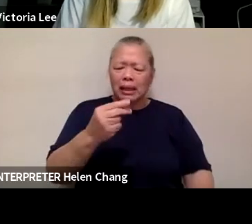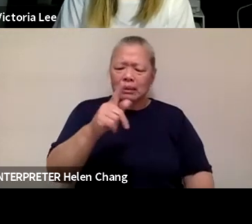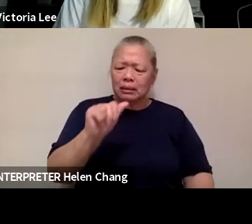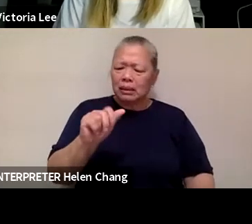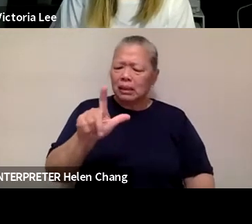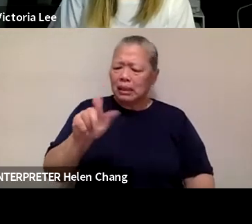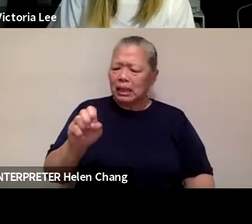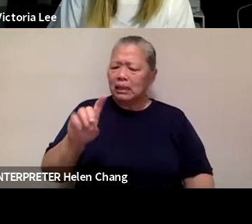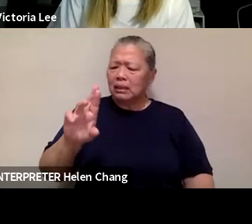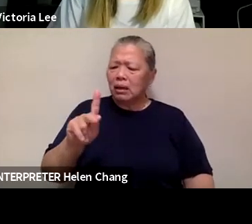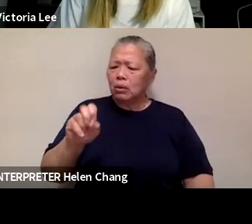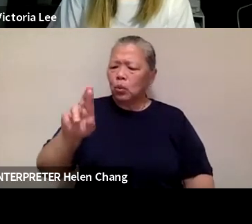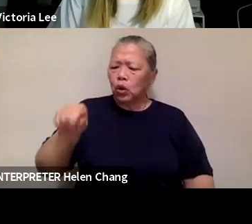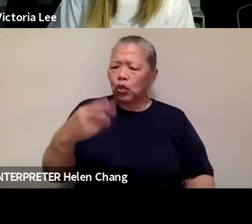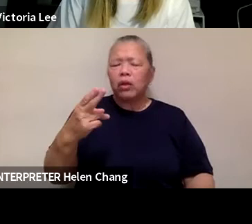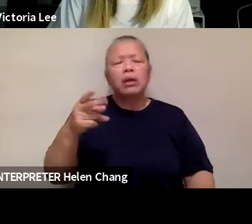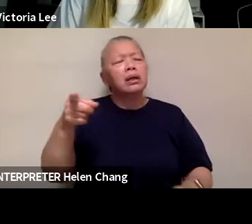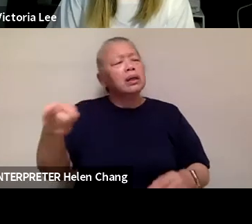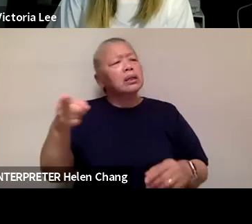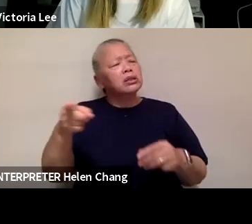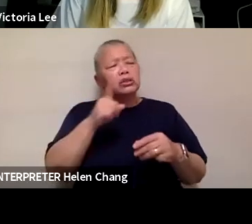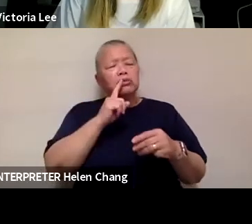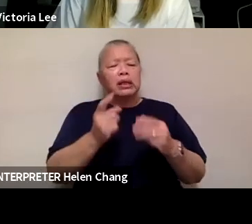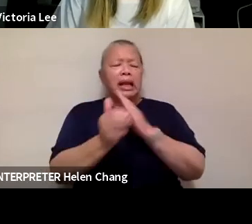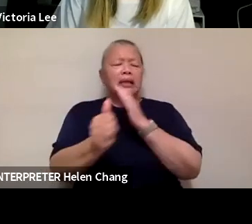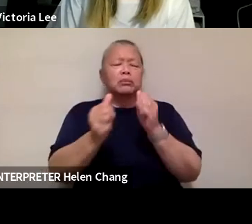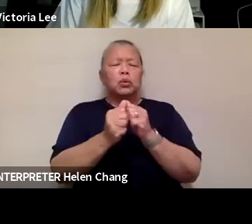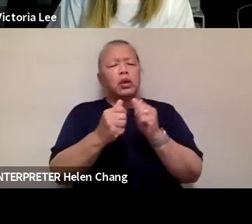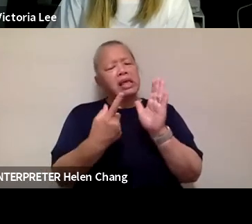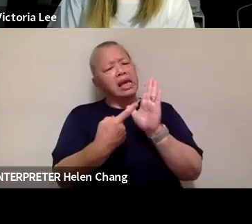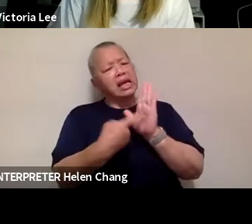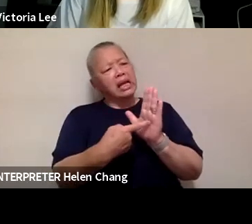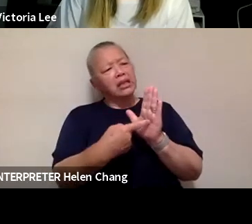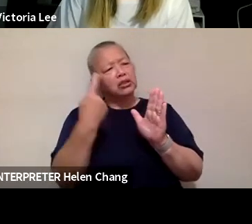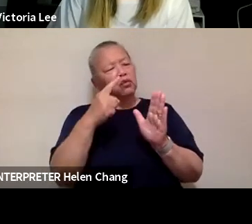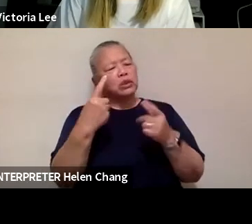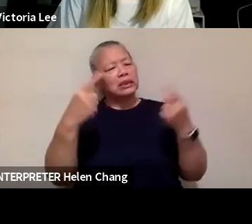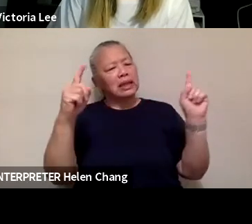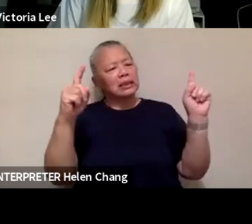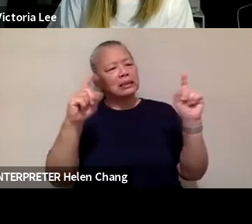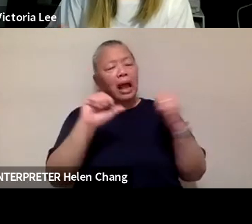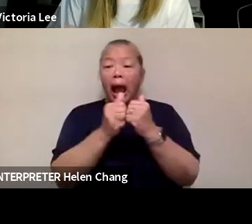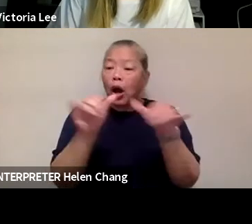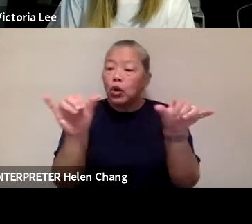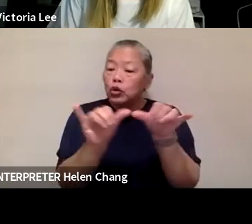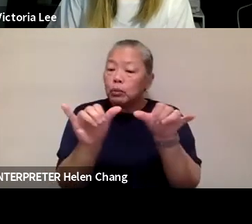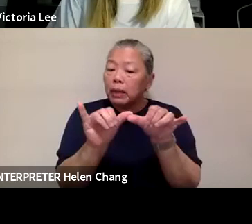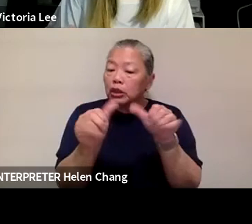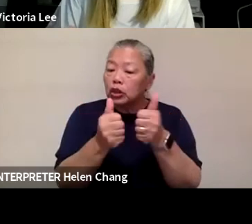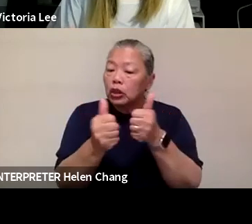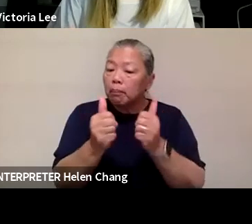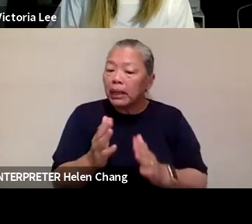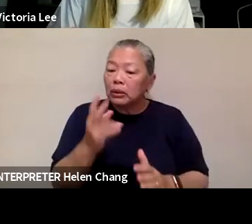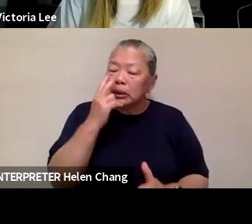she's an expert on indication of success. How do you measure all the competitors? Which one will outlast you?